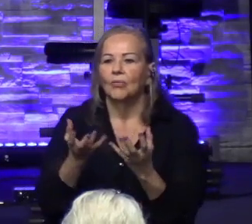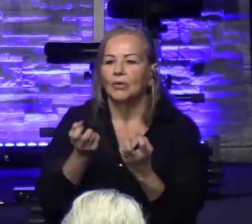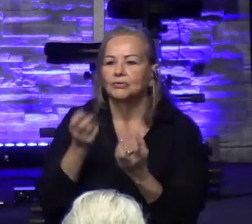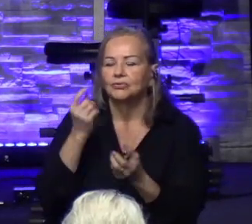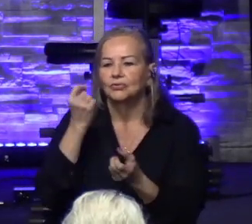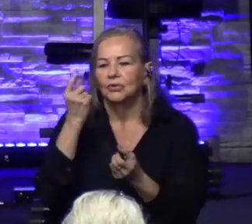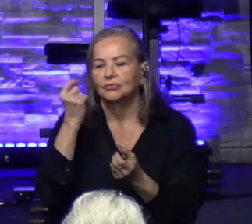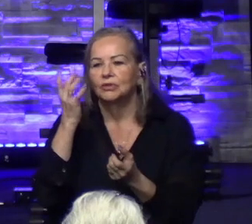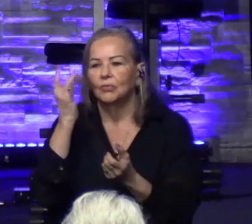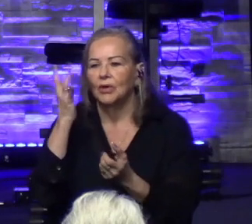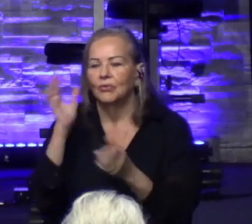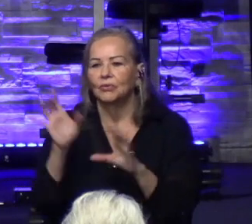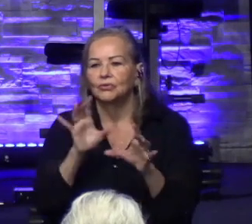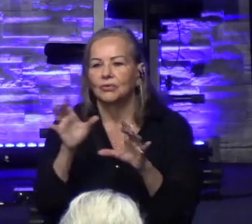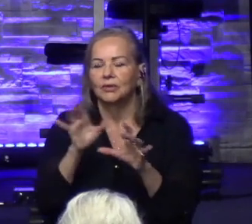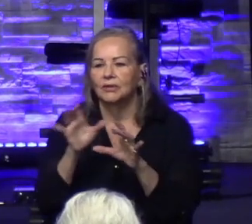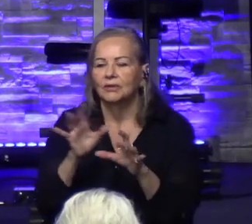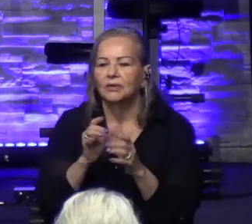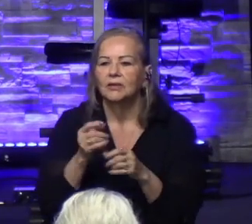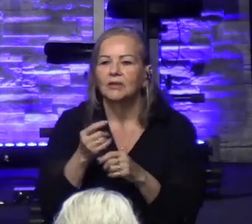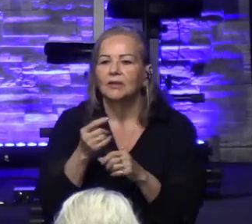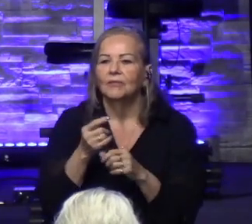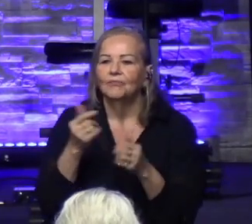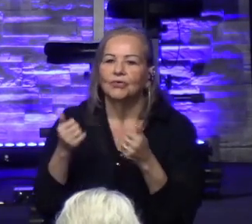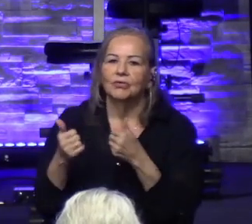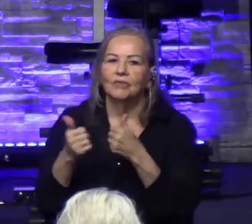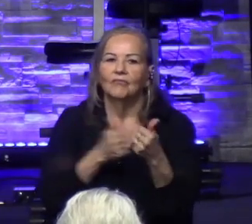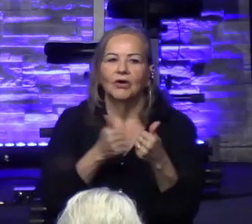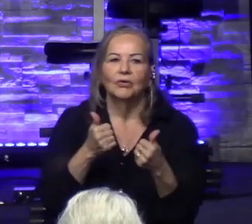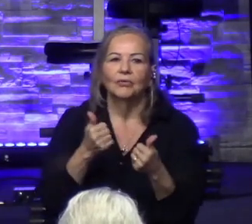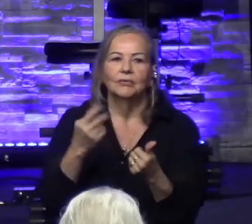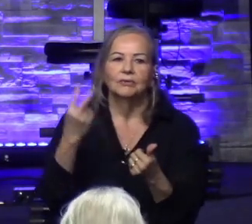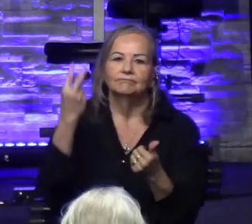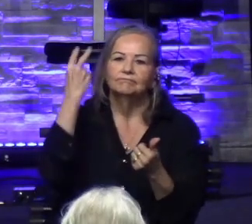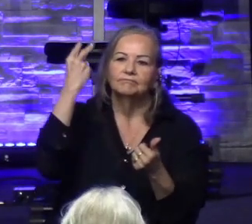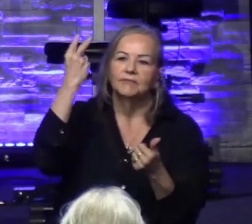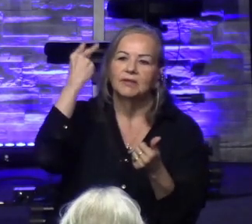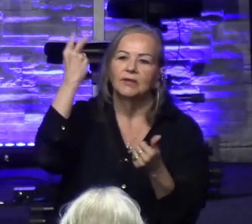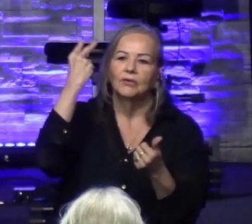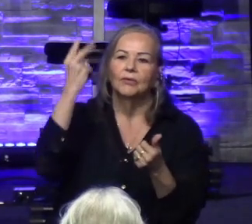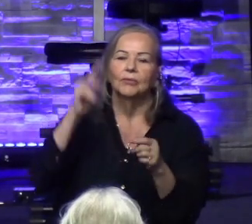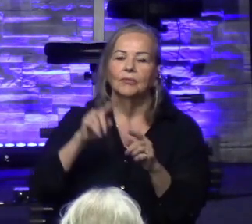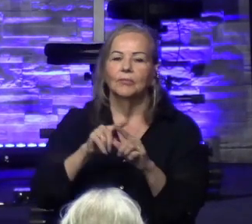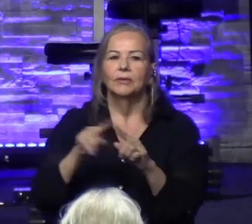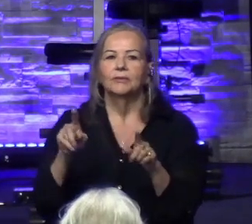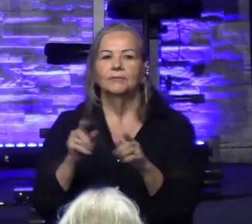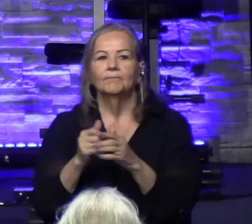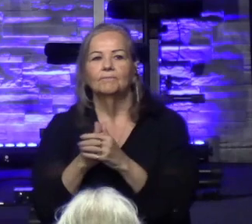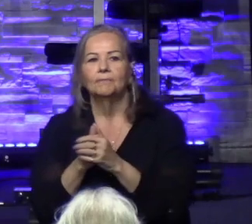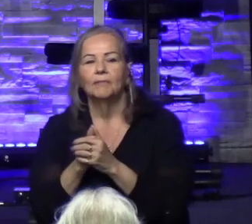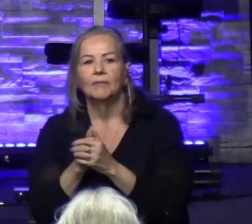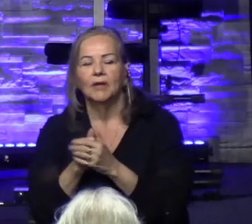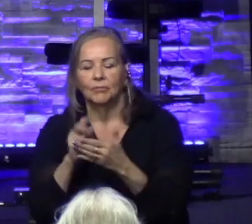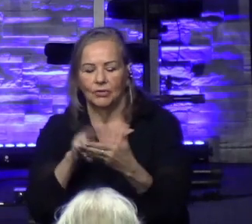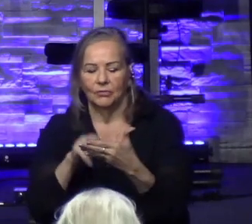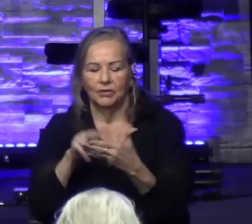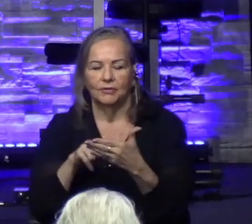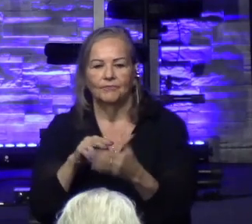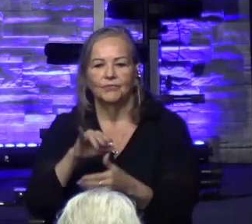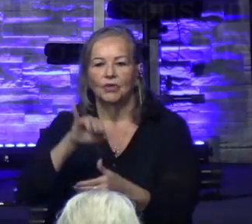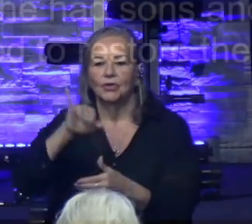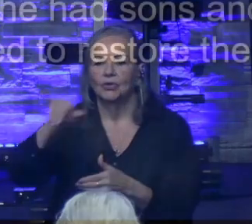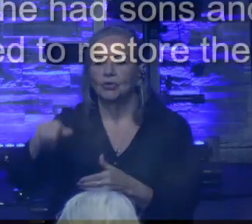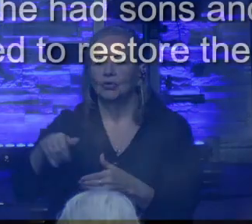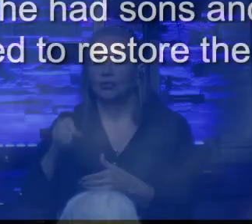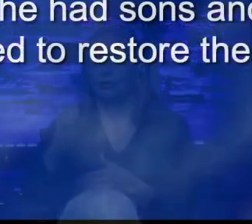Chronicles 24 verses 1 through 13, you can follow along on the screens, but we'll read it here. So it says, Joash